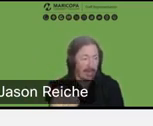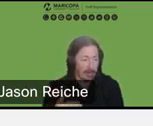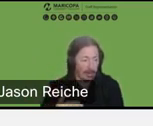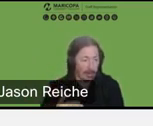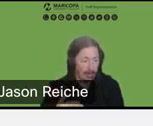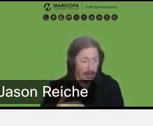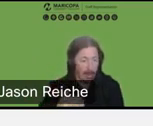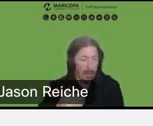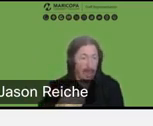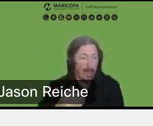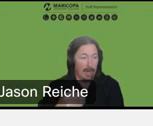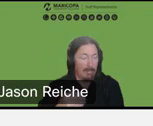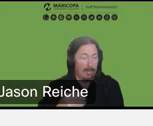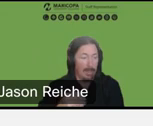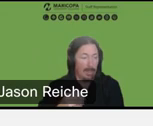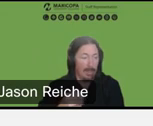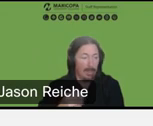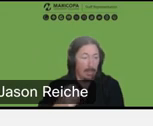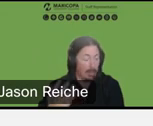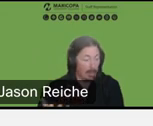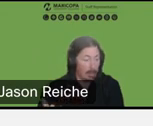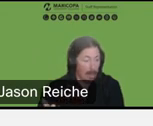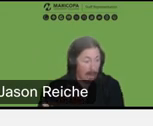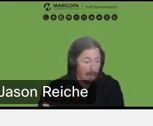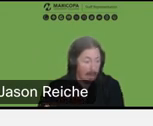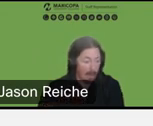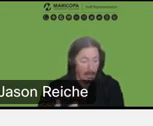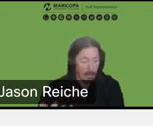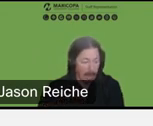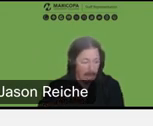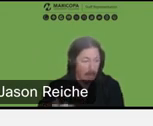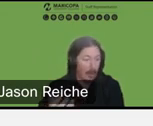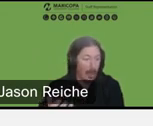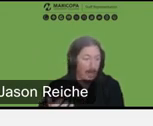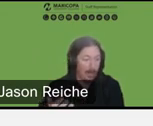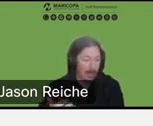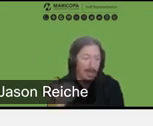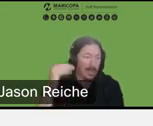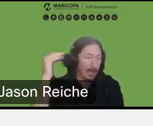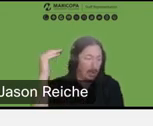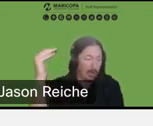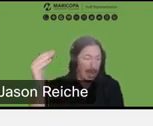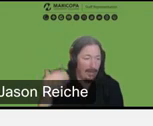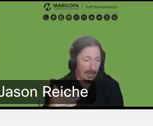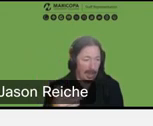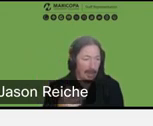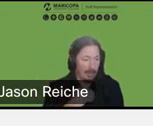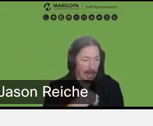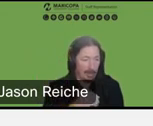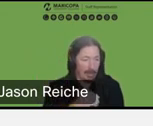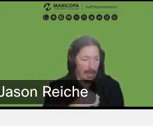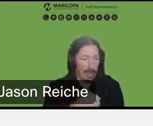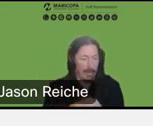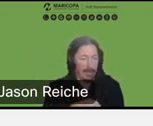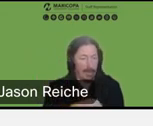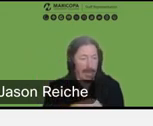you're intending it to be read. Um, Google docs and word docs are great about this because they only have that top to bottom